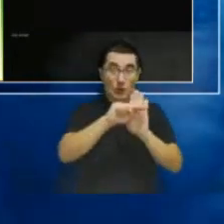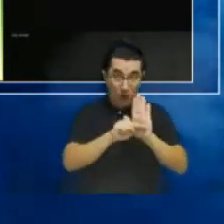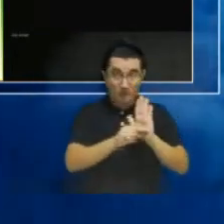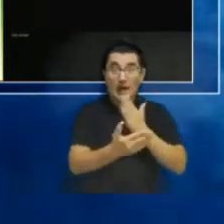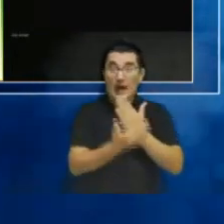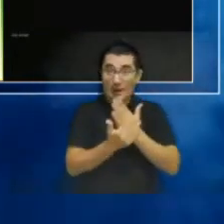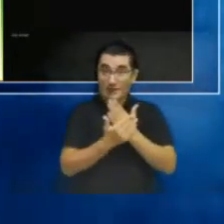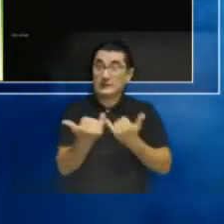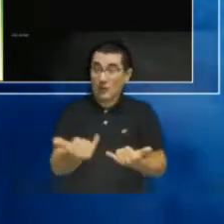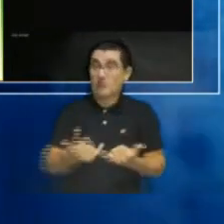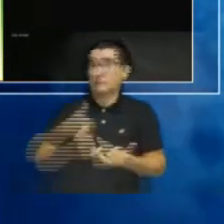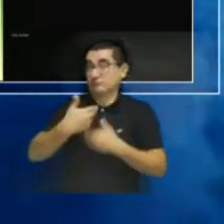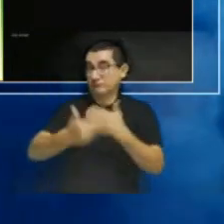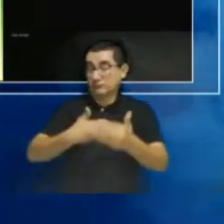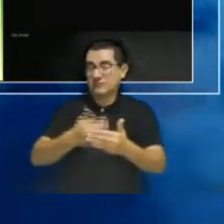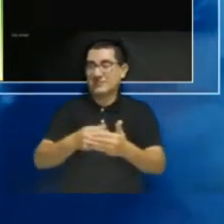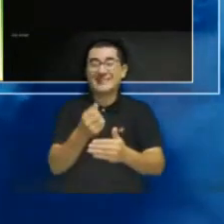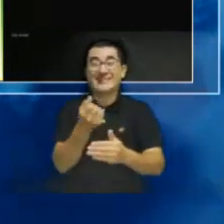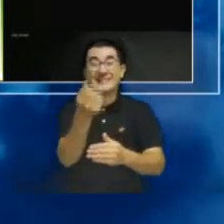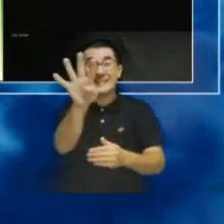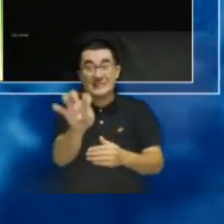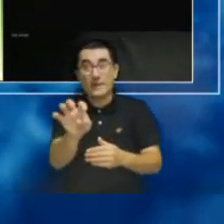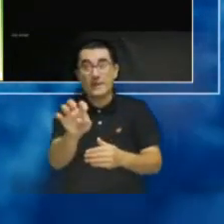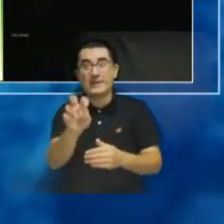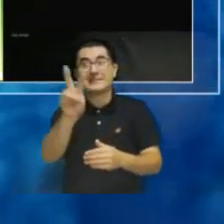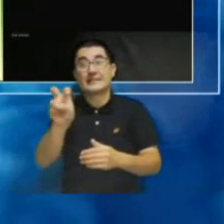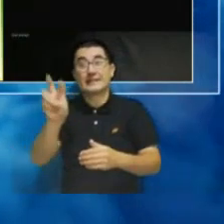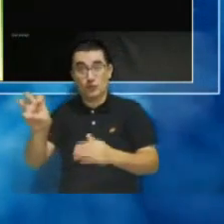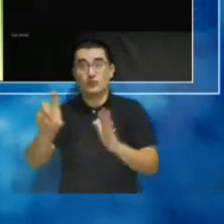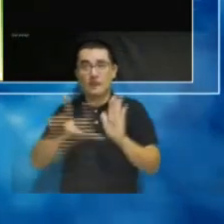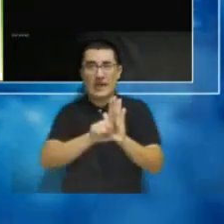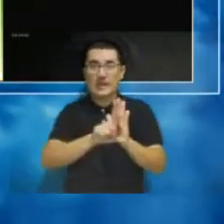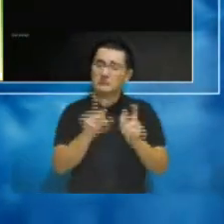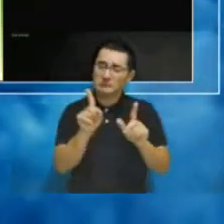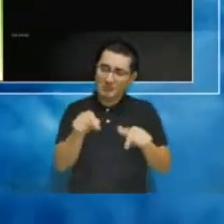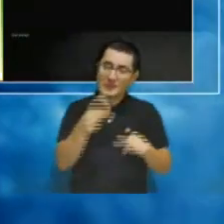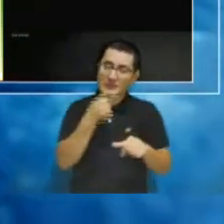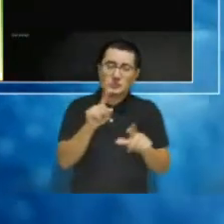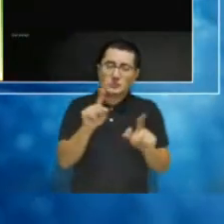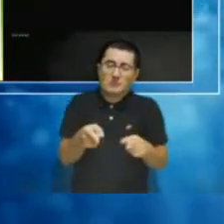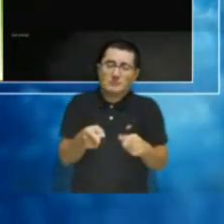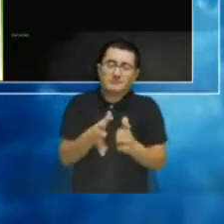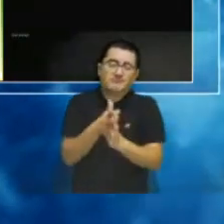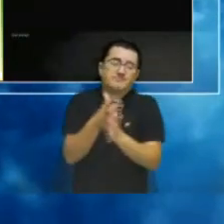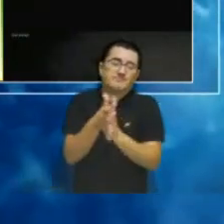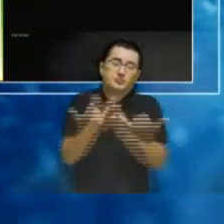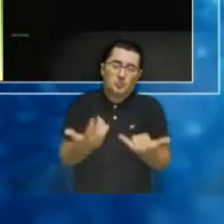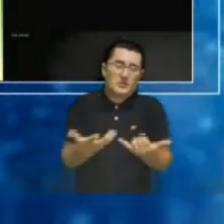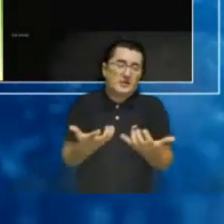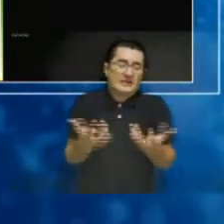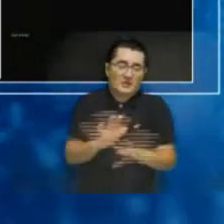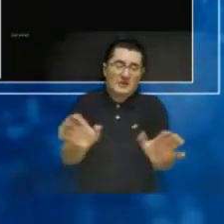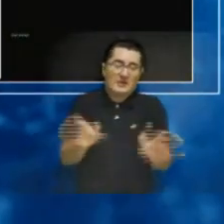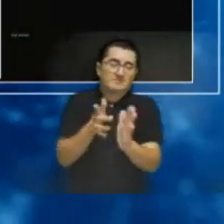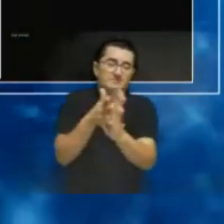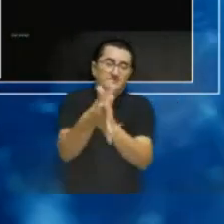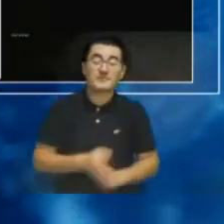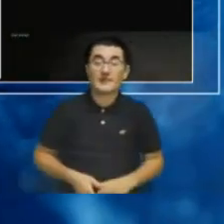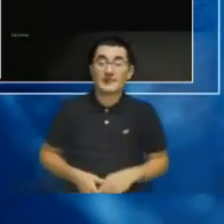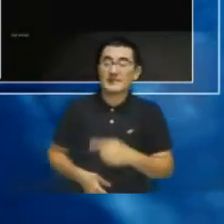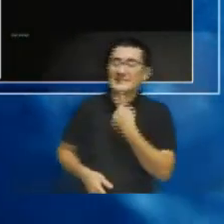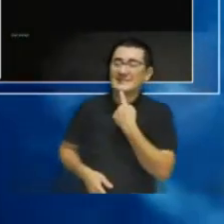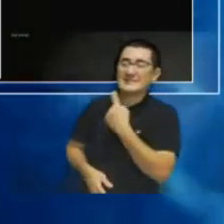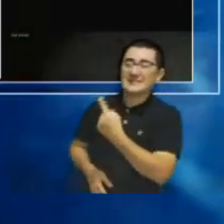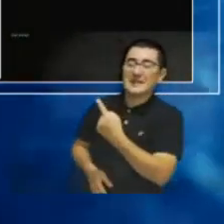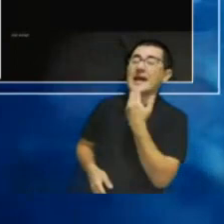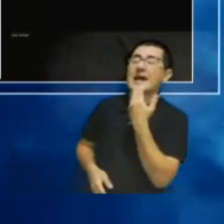and provides for, and the 1978 law provides the basic rules for that. That's my final remark. Thank you,